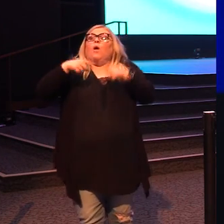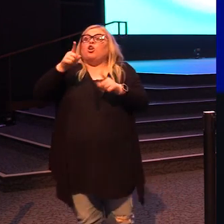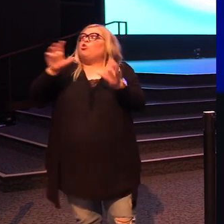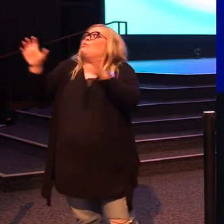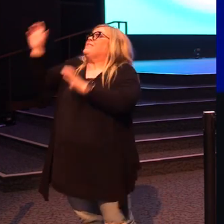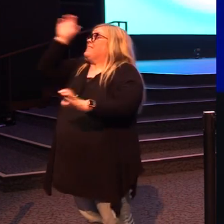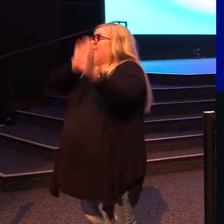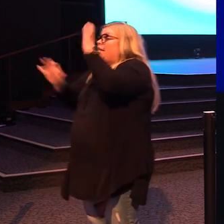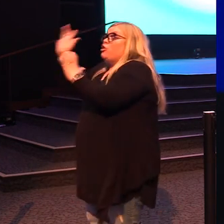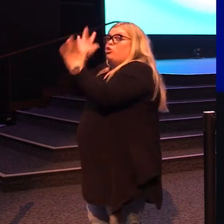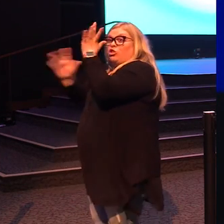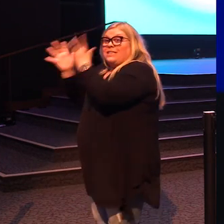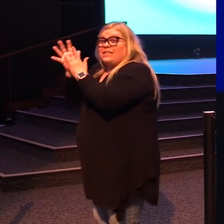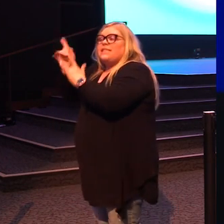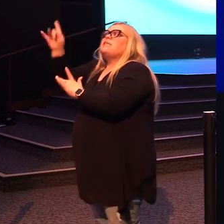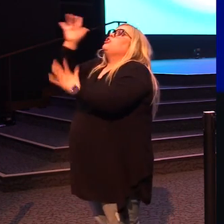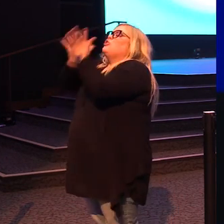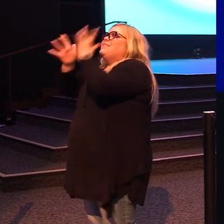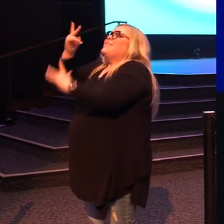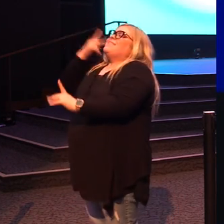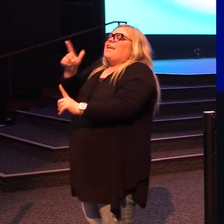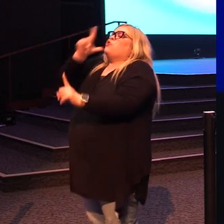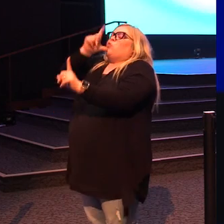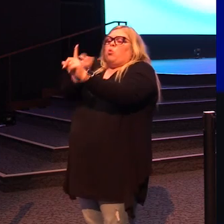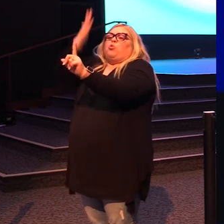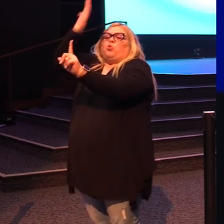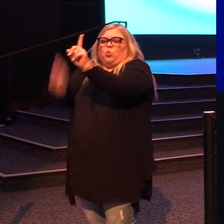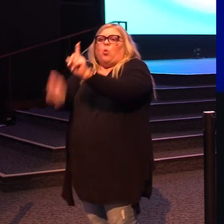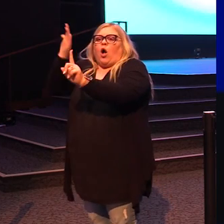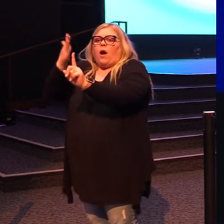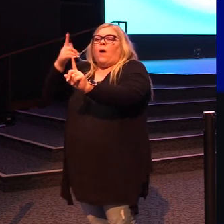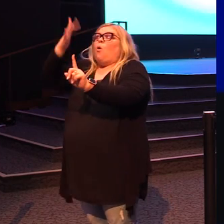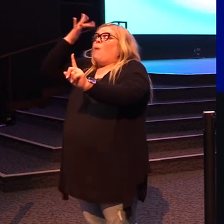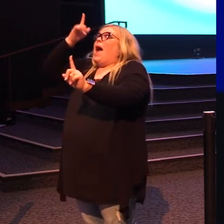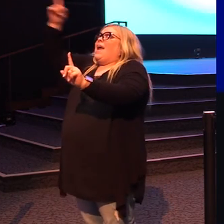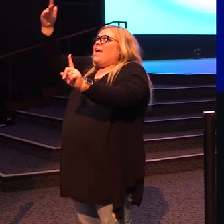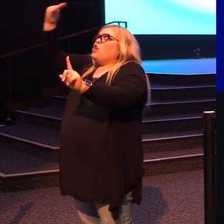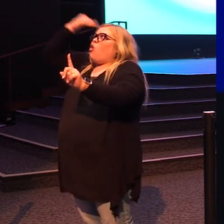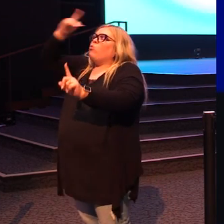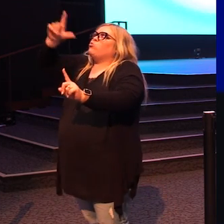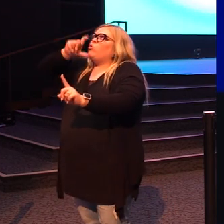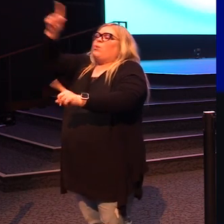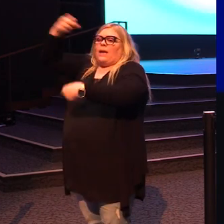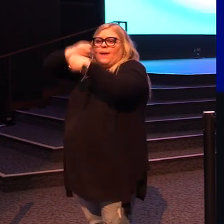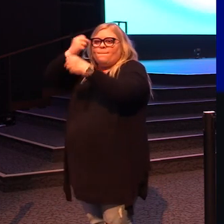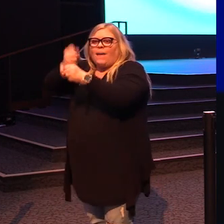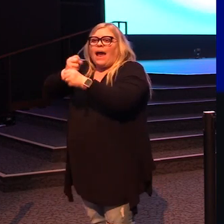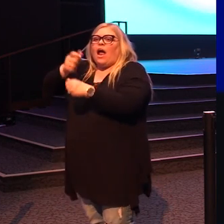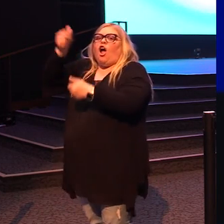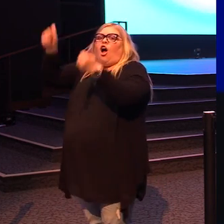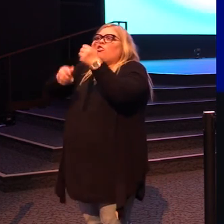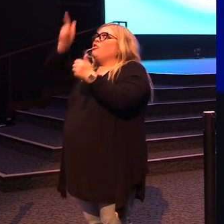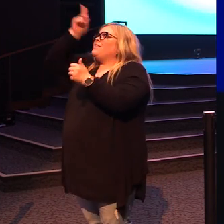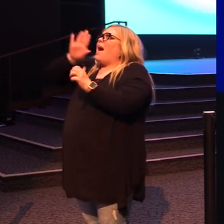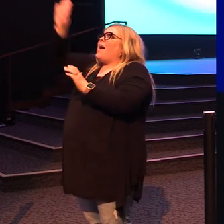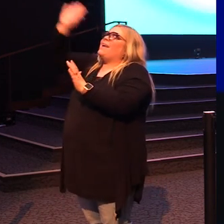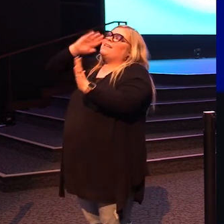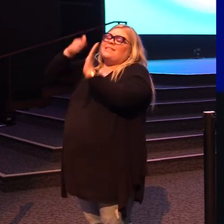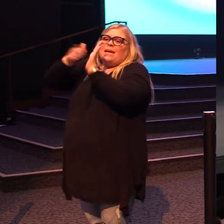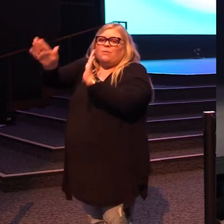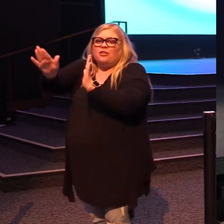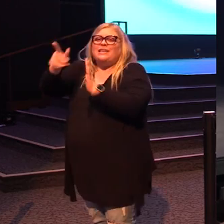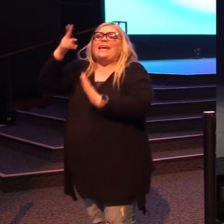him, he sees who you are because he knows who he made in God's image. He knows who you